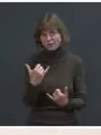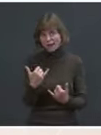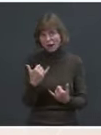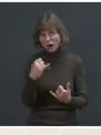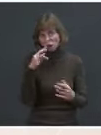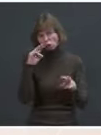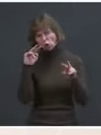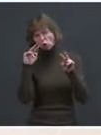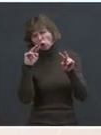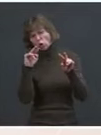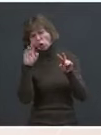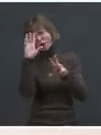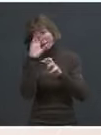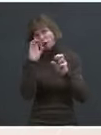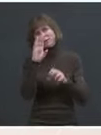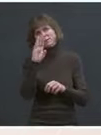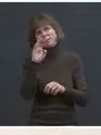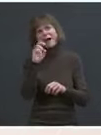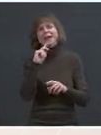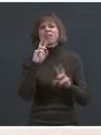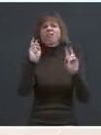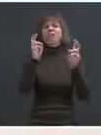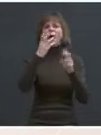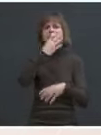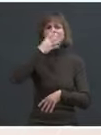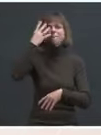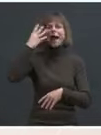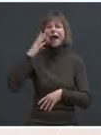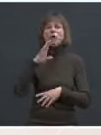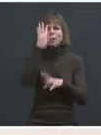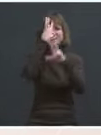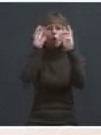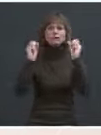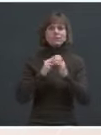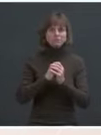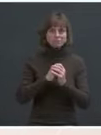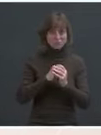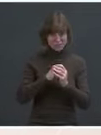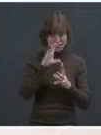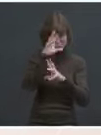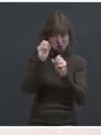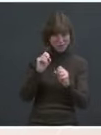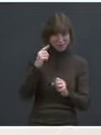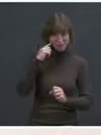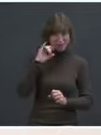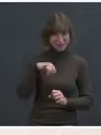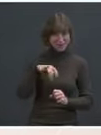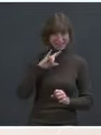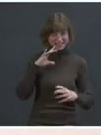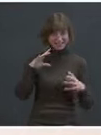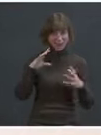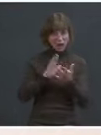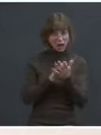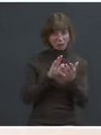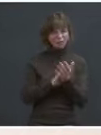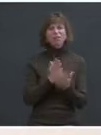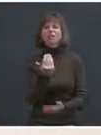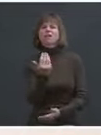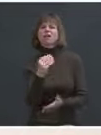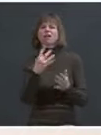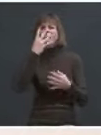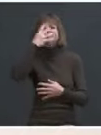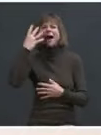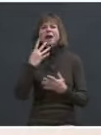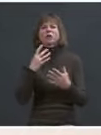President Biden, as the migrant president. Does the White House take that as a compliment? Migrant? Give me a little more context. Well, he said